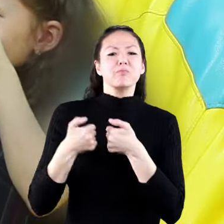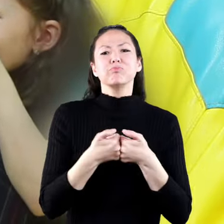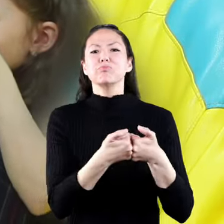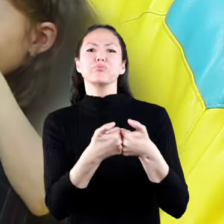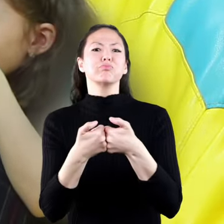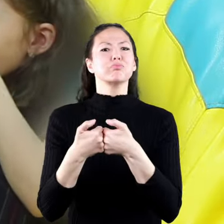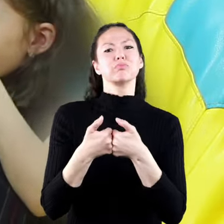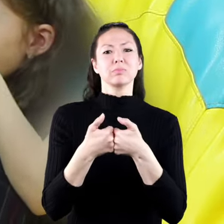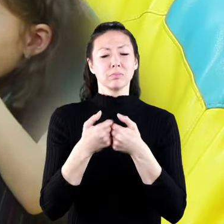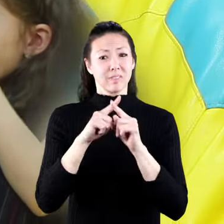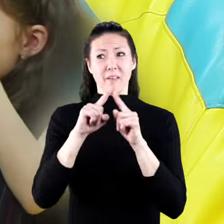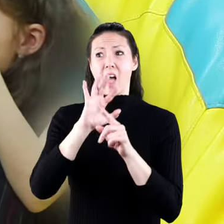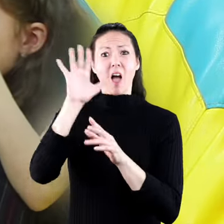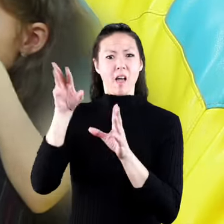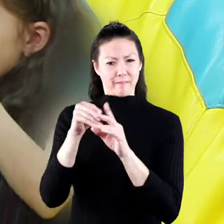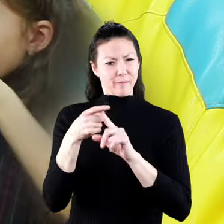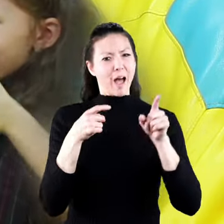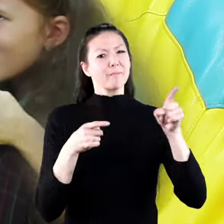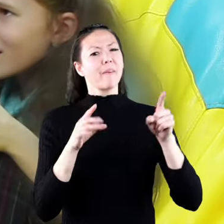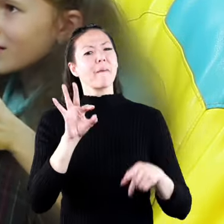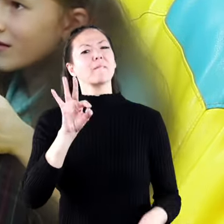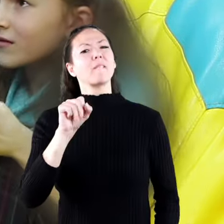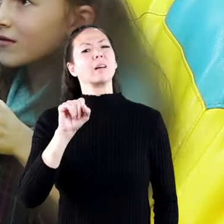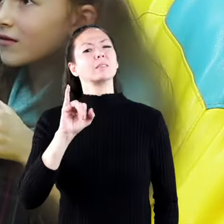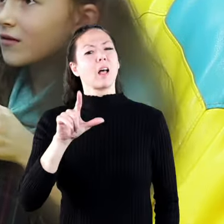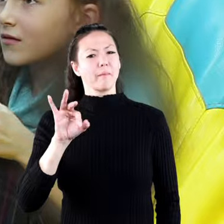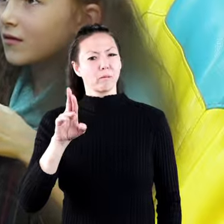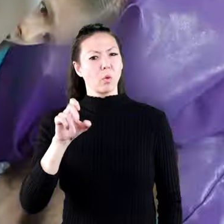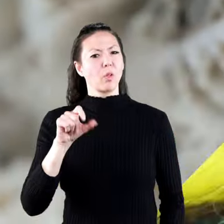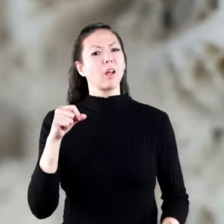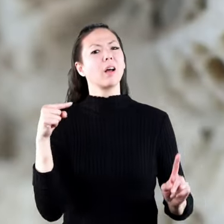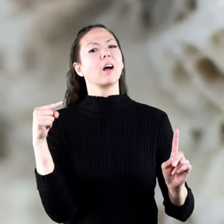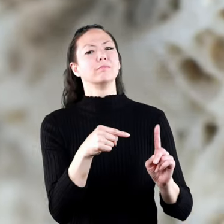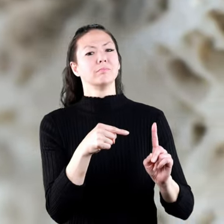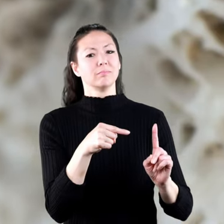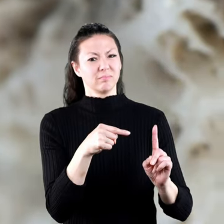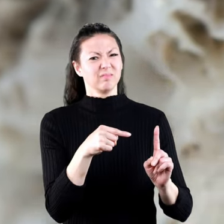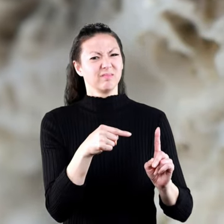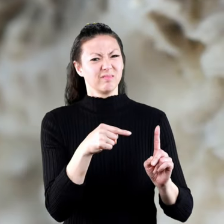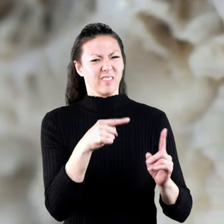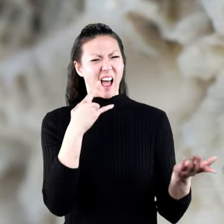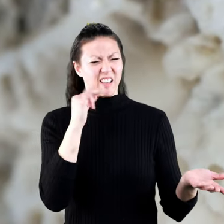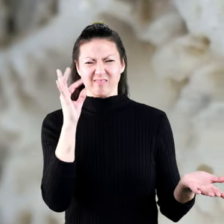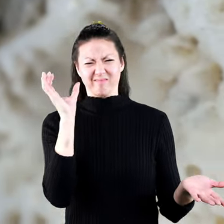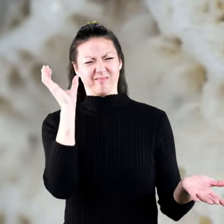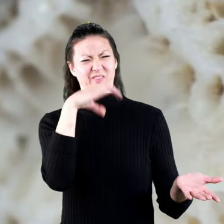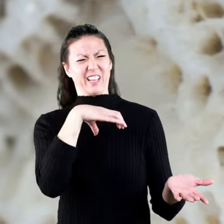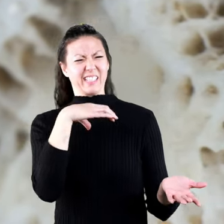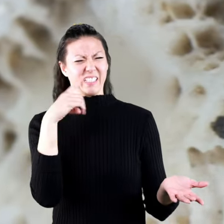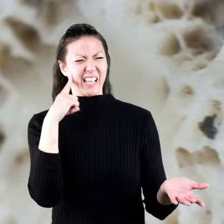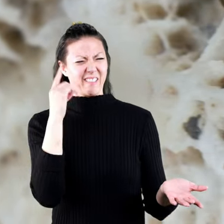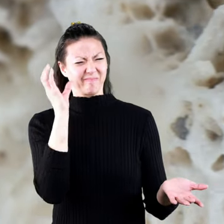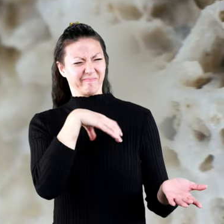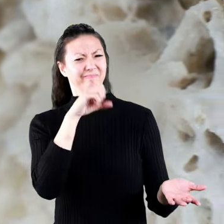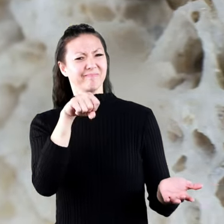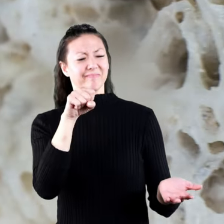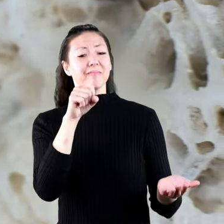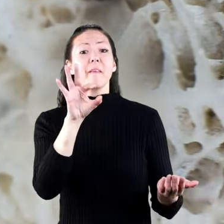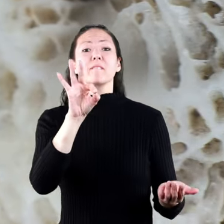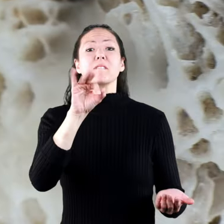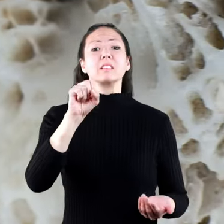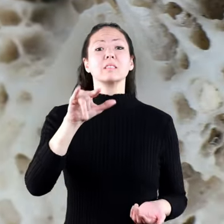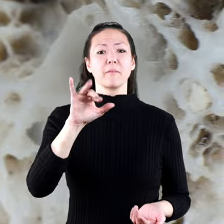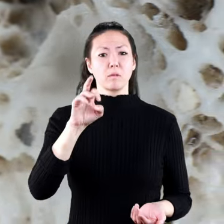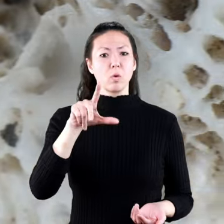that you love to play with comes from fossil fuels. But did you know that as weird as it sounds,